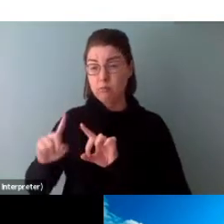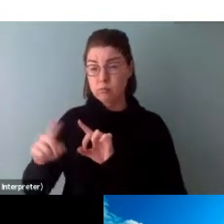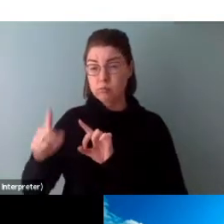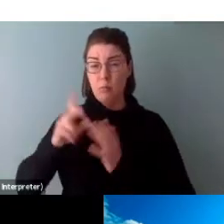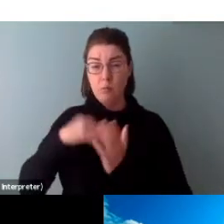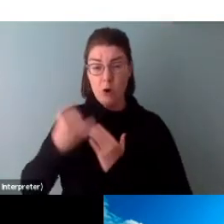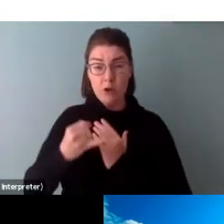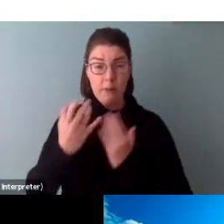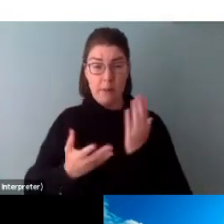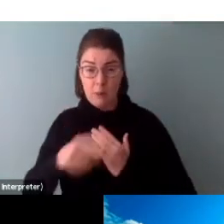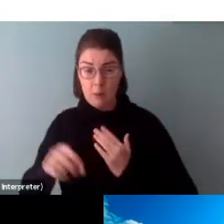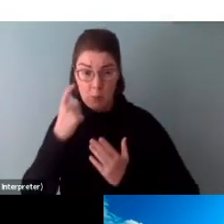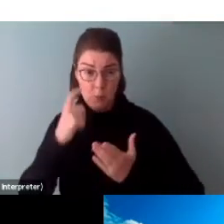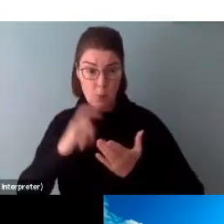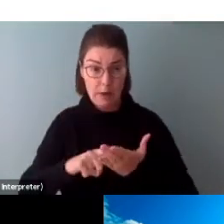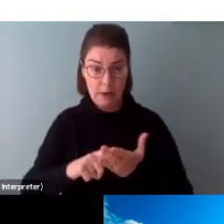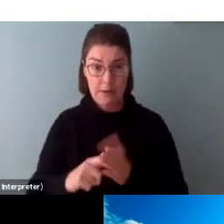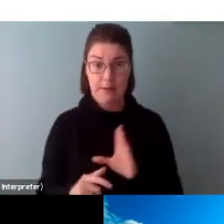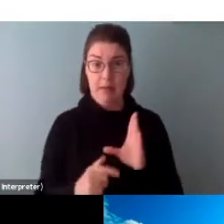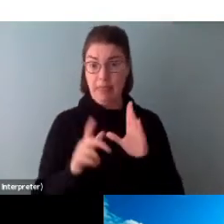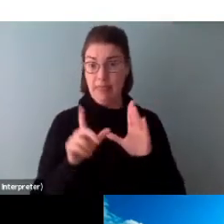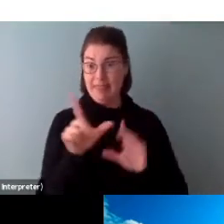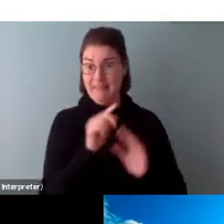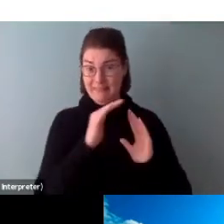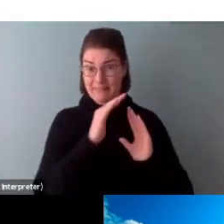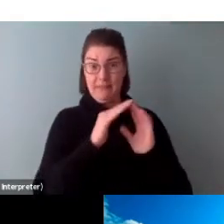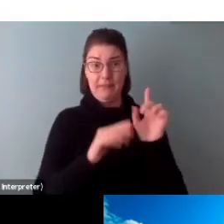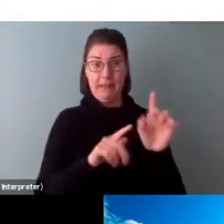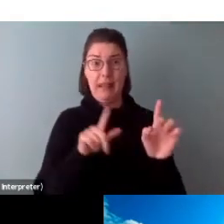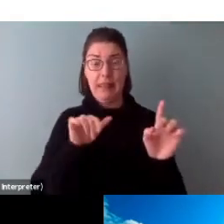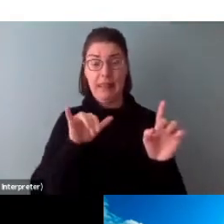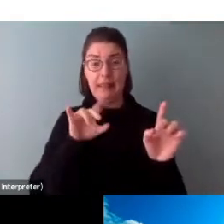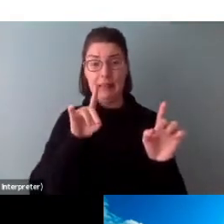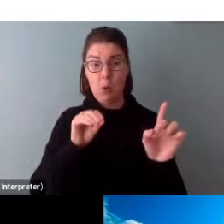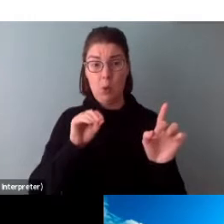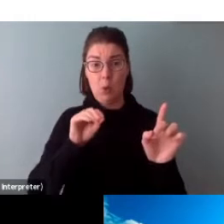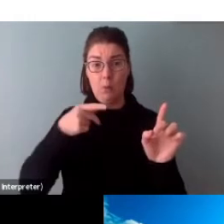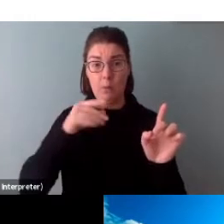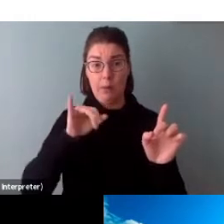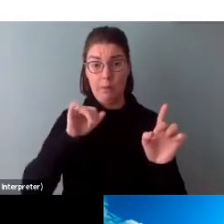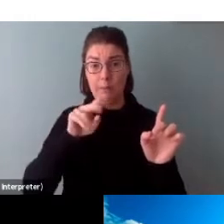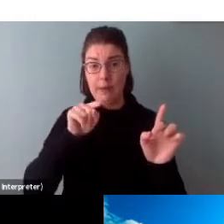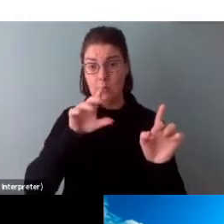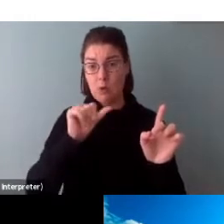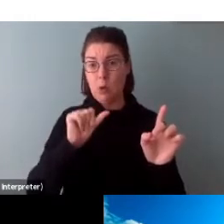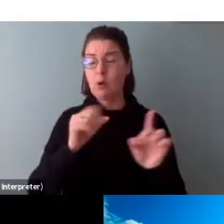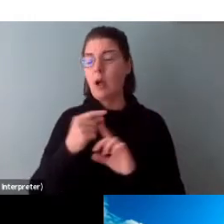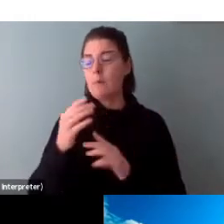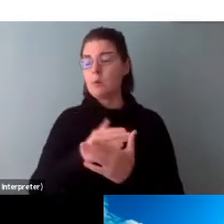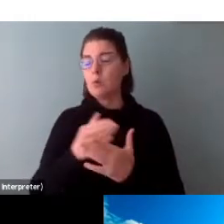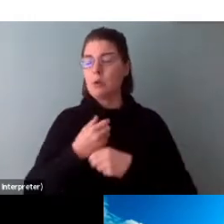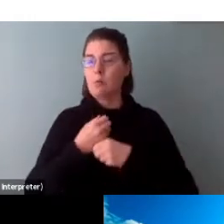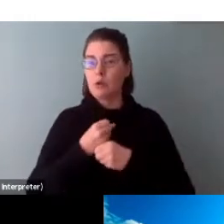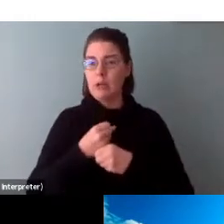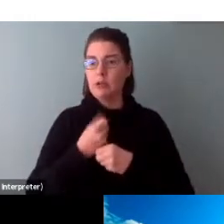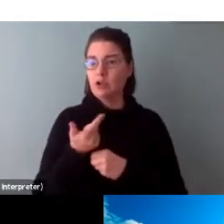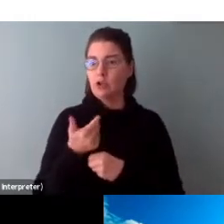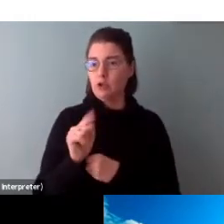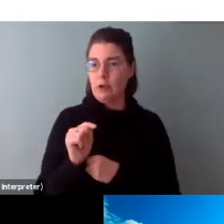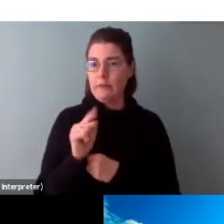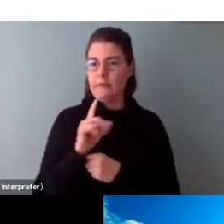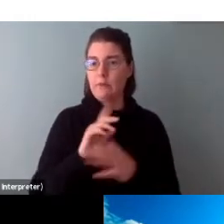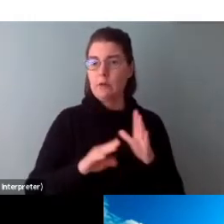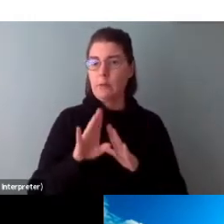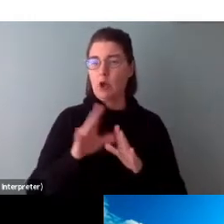recognize. So on the upper left, Lido Pimentic received a music production grant to support the development of her